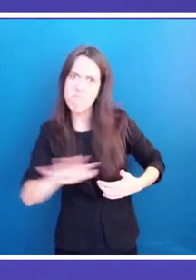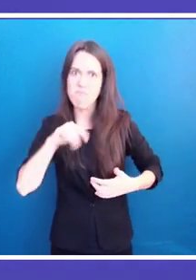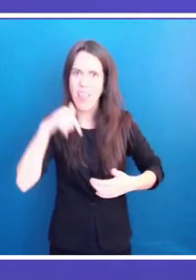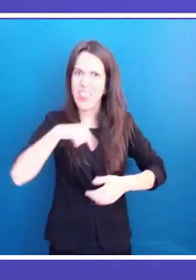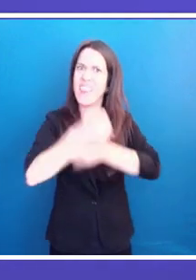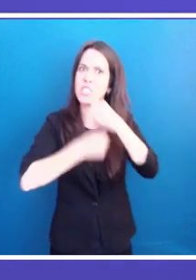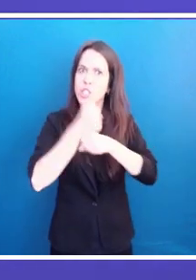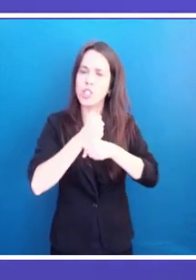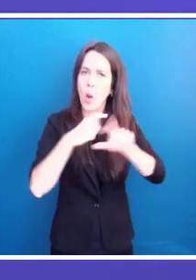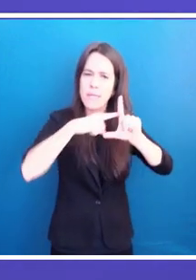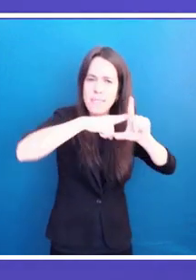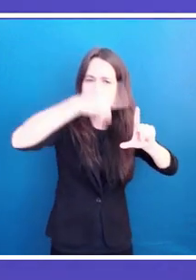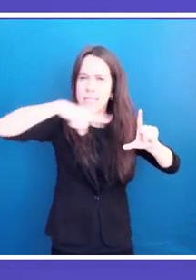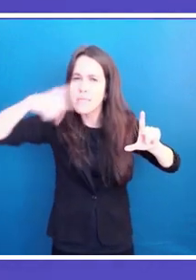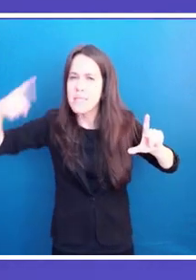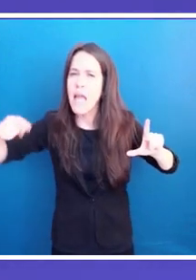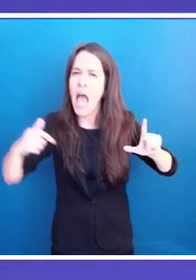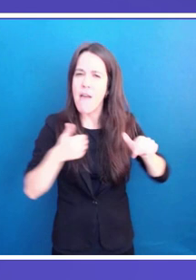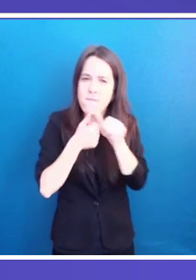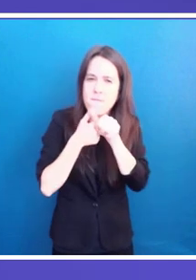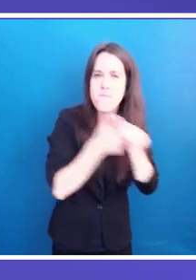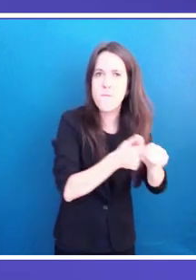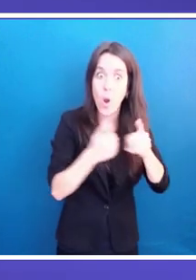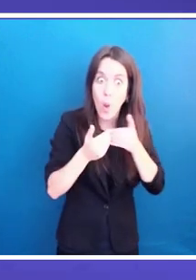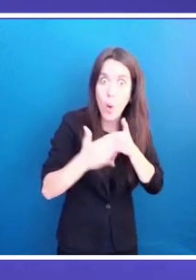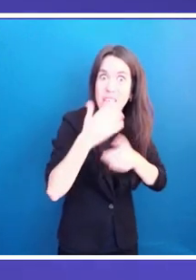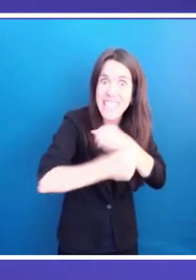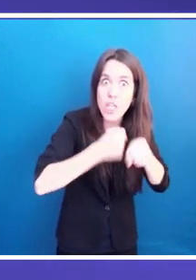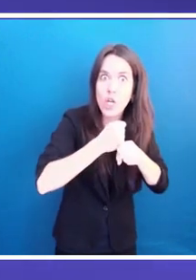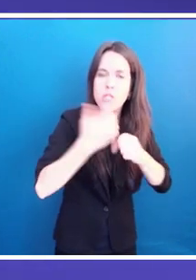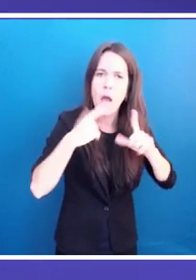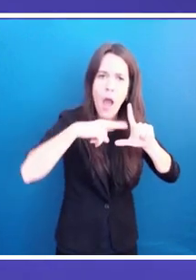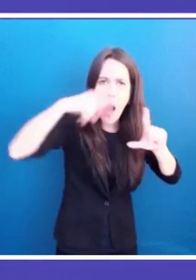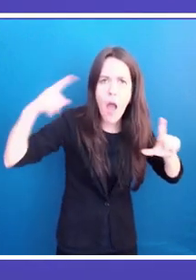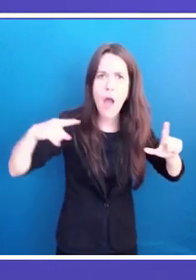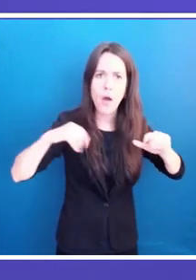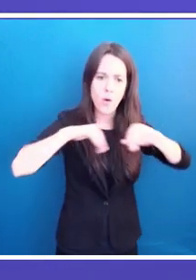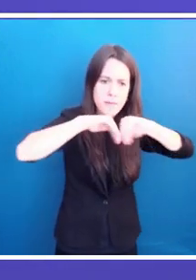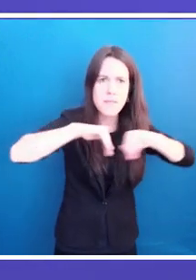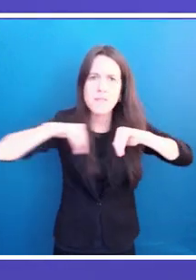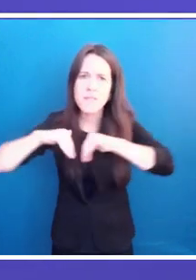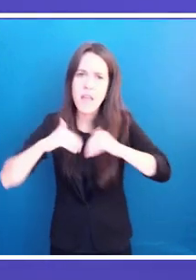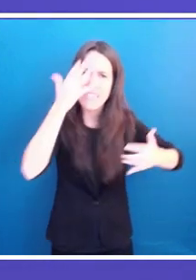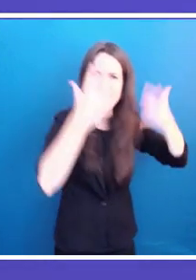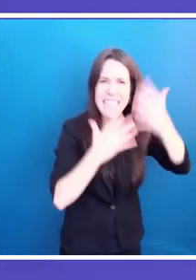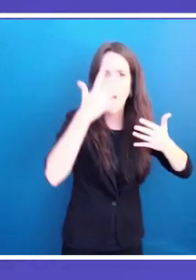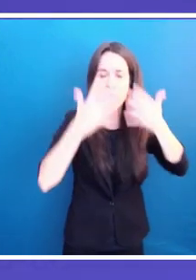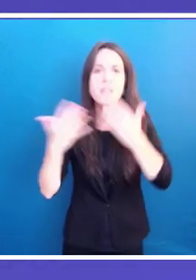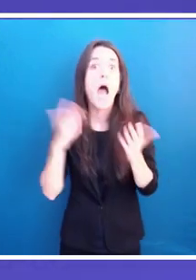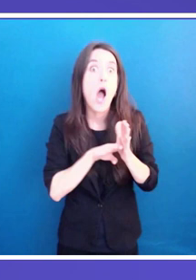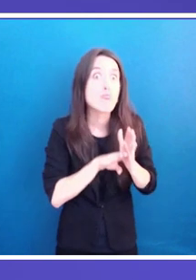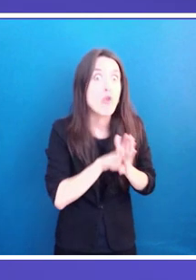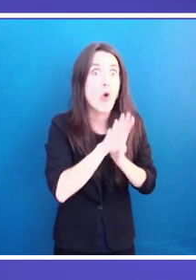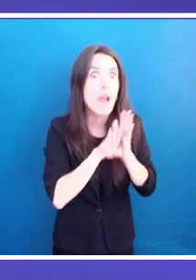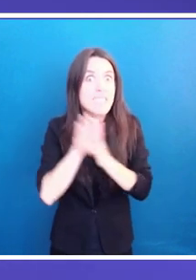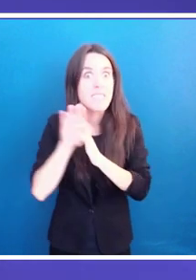measure and monitor in the future the progress we make in the equality of gender in the region, and also to